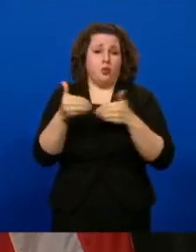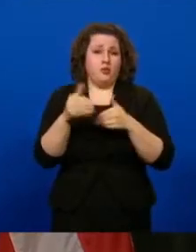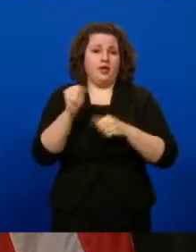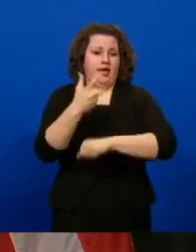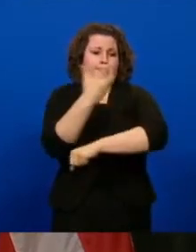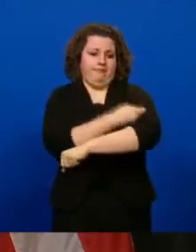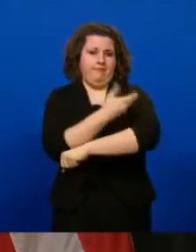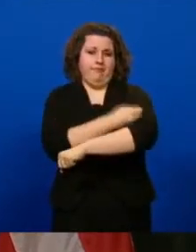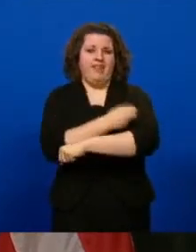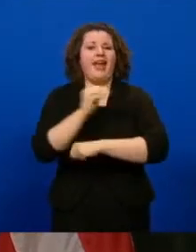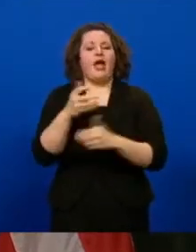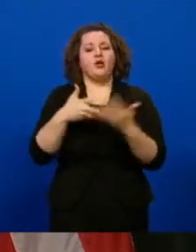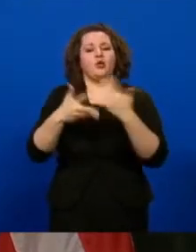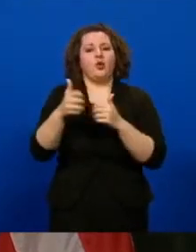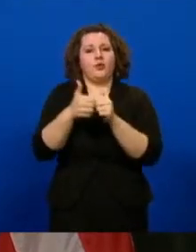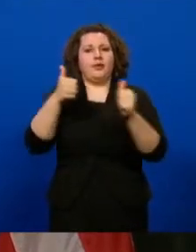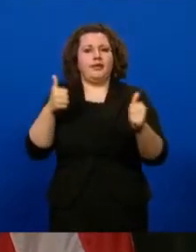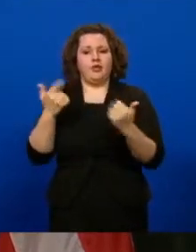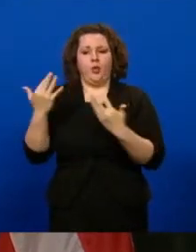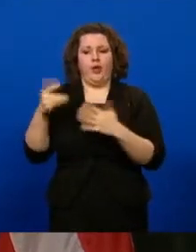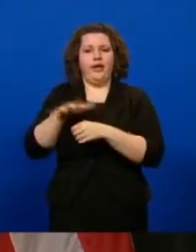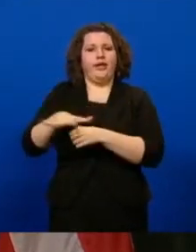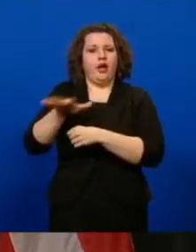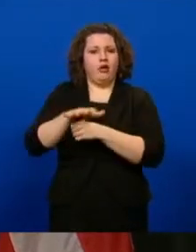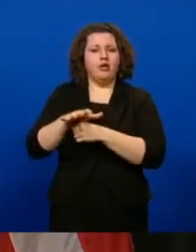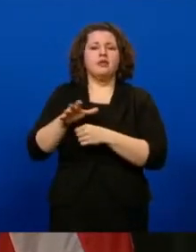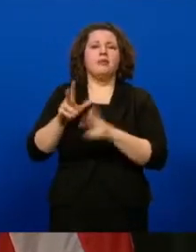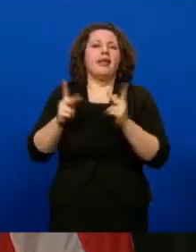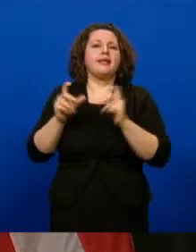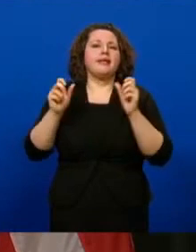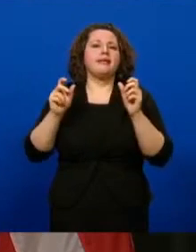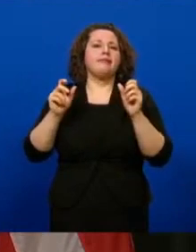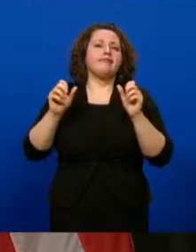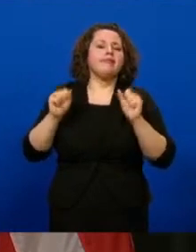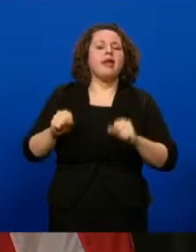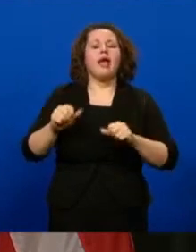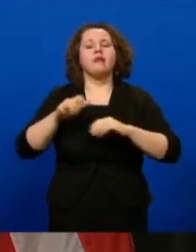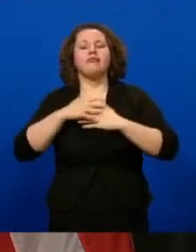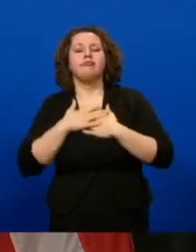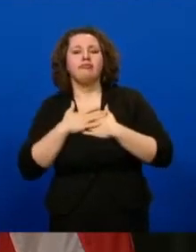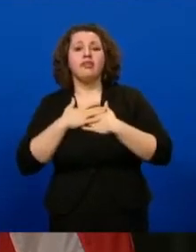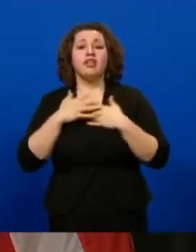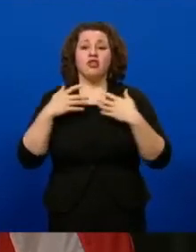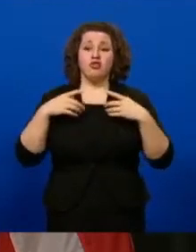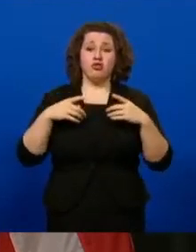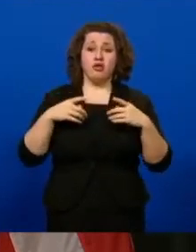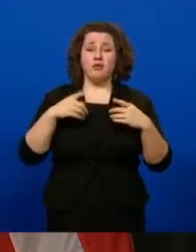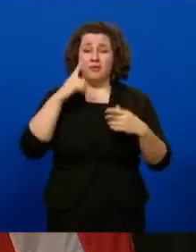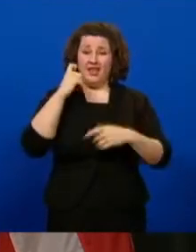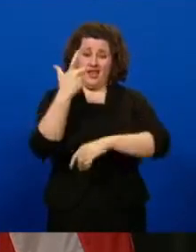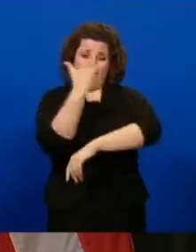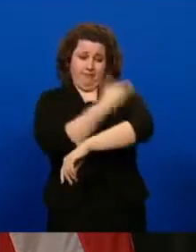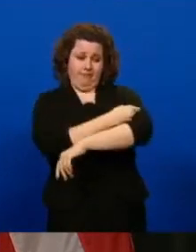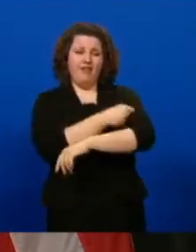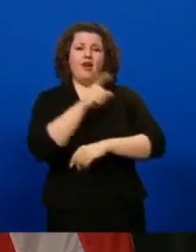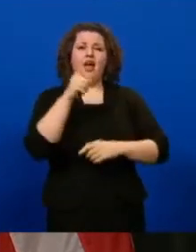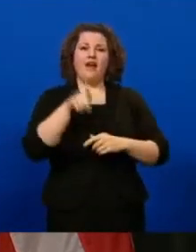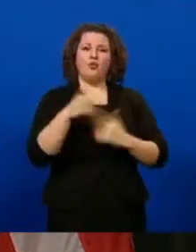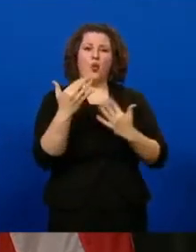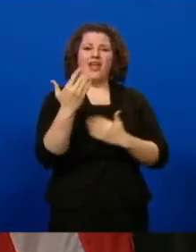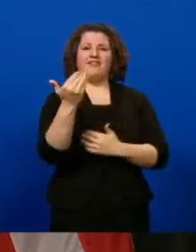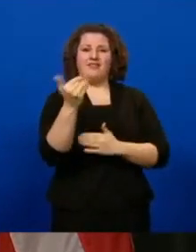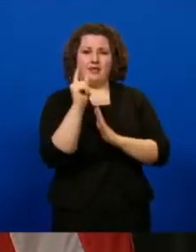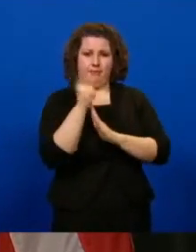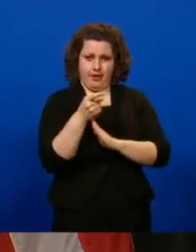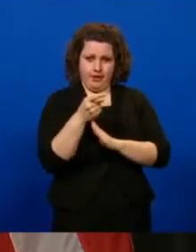as well as socially distanced waiting areas and resting spaces, where people can sit during the 15-minute post-vaccination observation period.